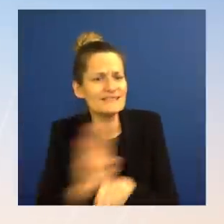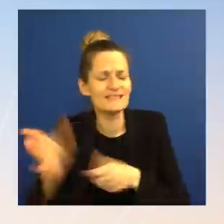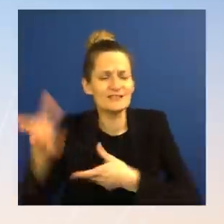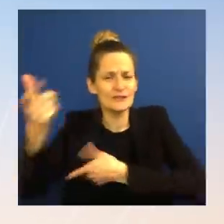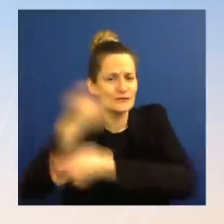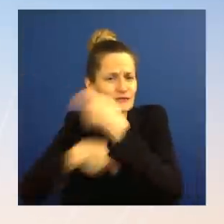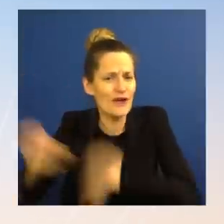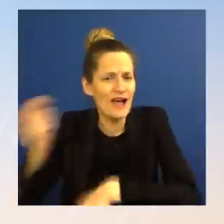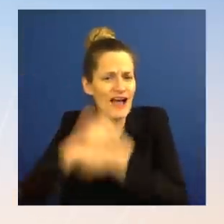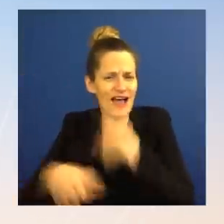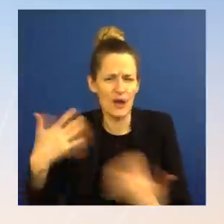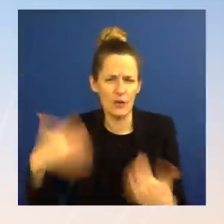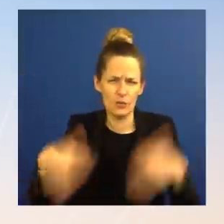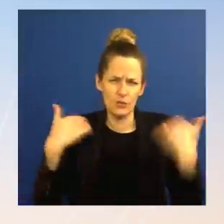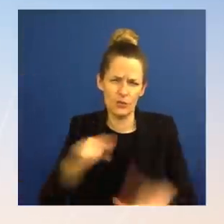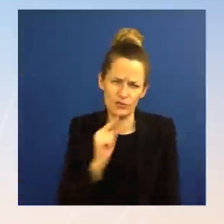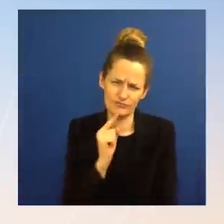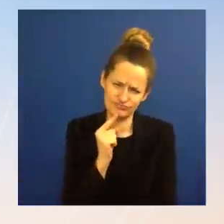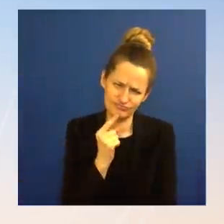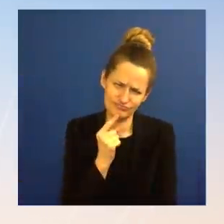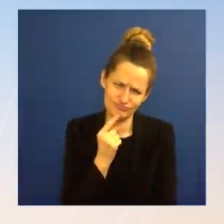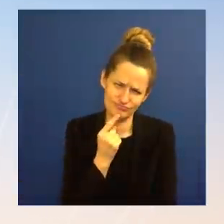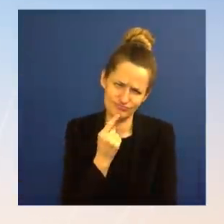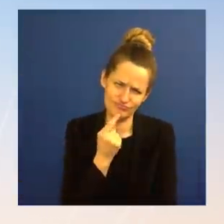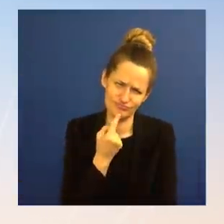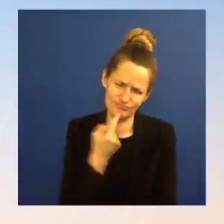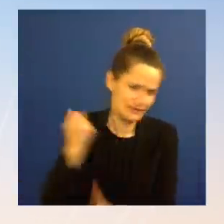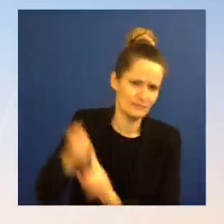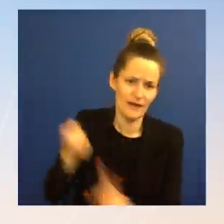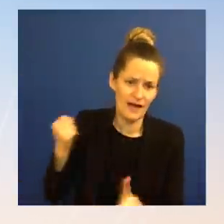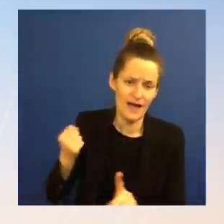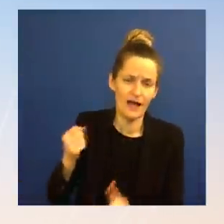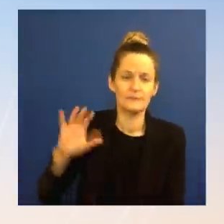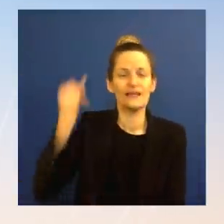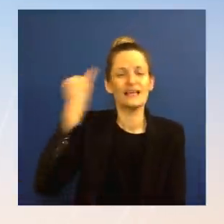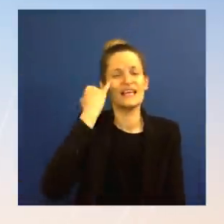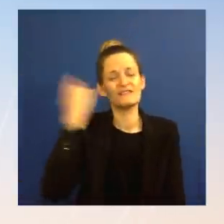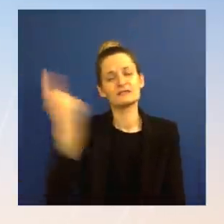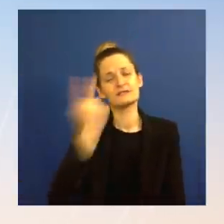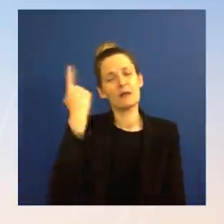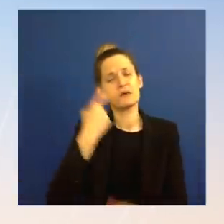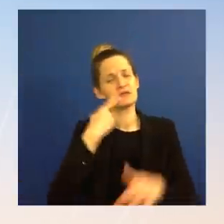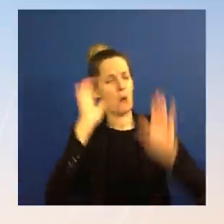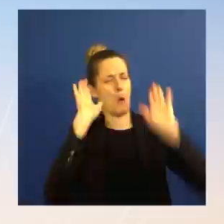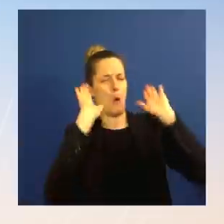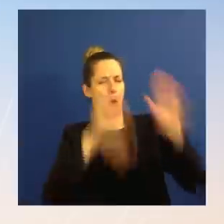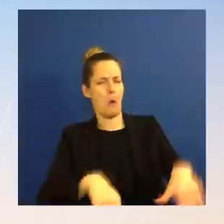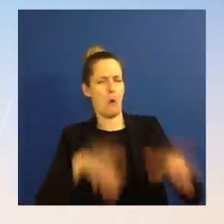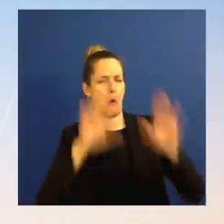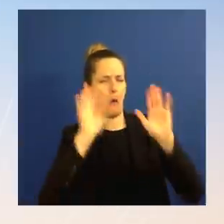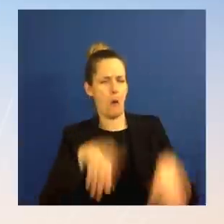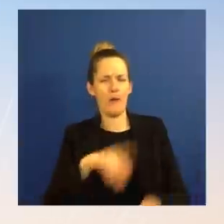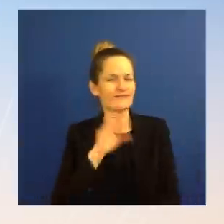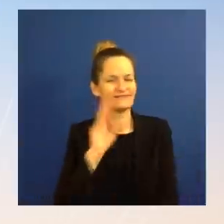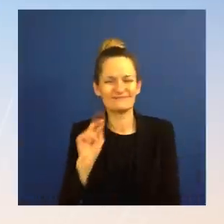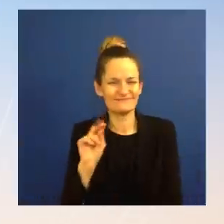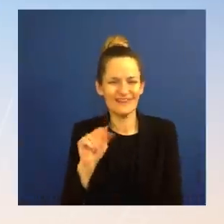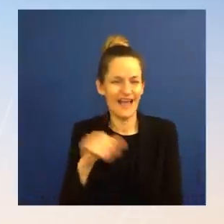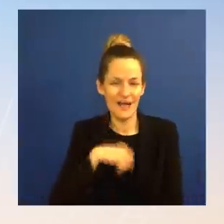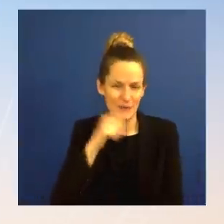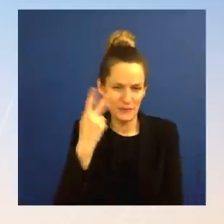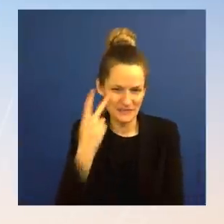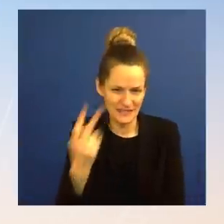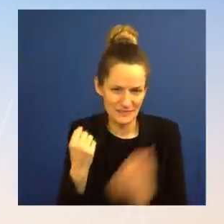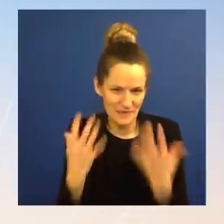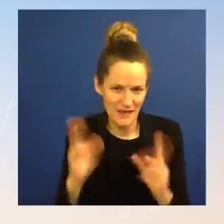that is the claim anyone is making. And I have not seen that claim be made much less. Okay, go ahead in the middle. Press Thanks, Jen. Does the